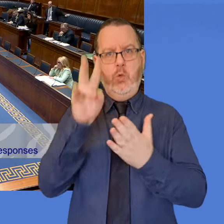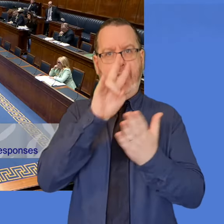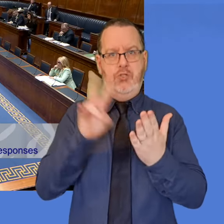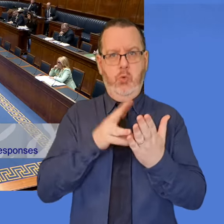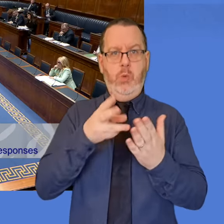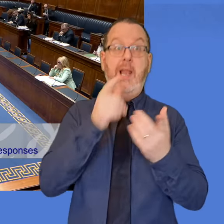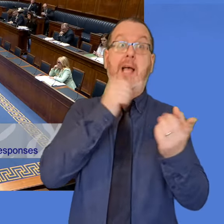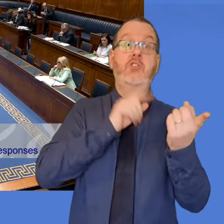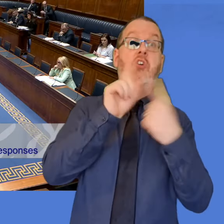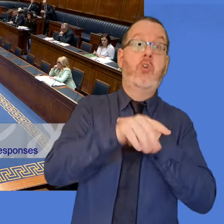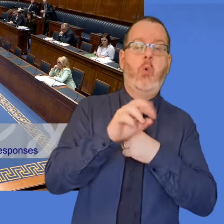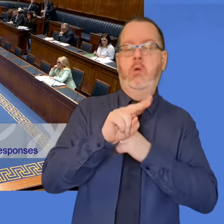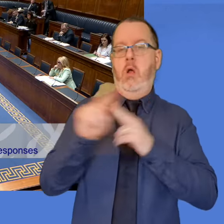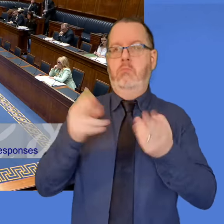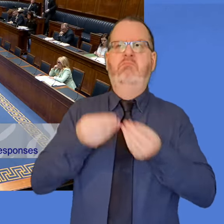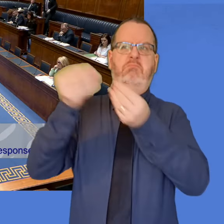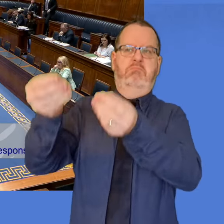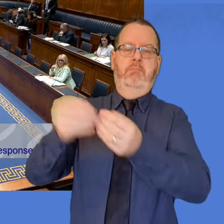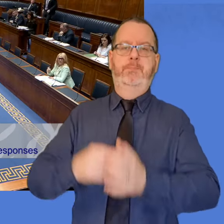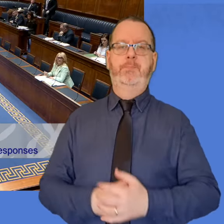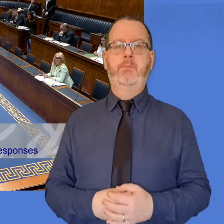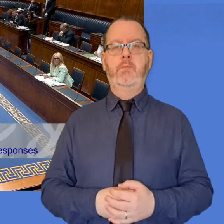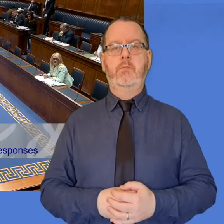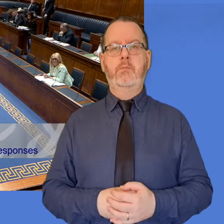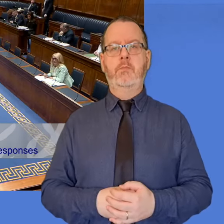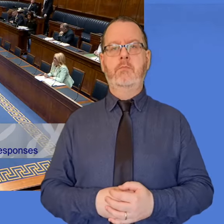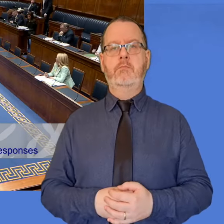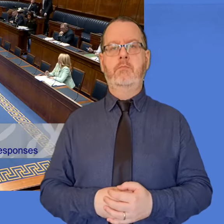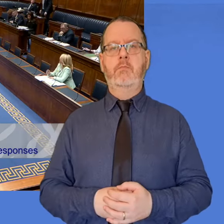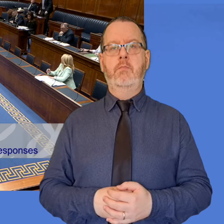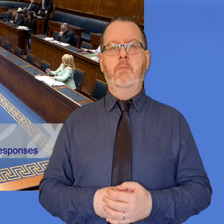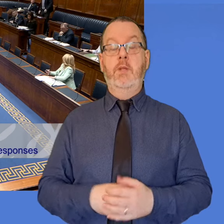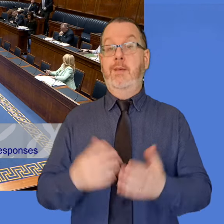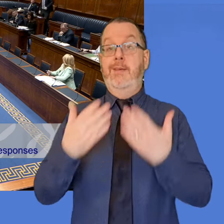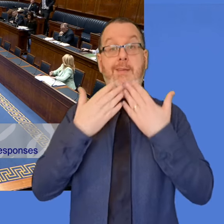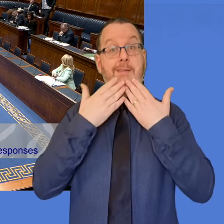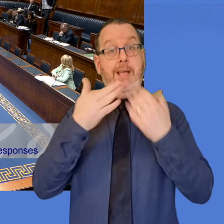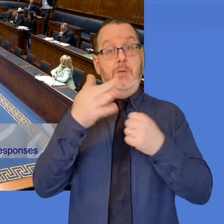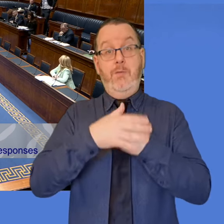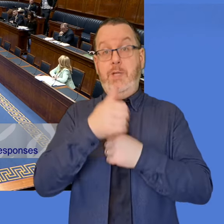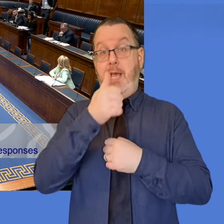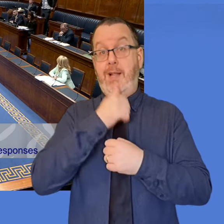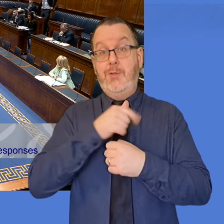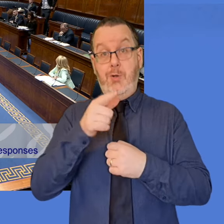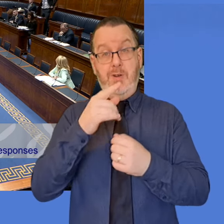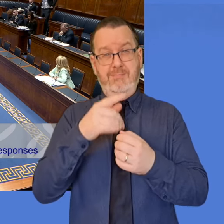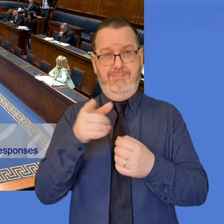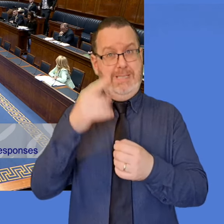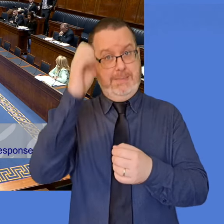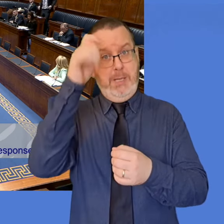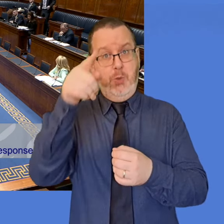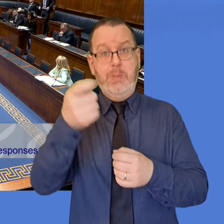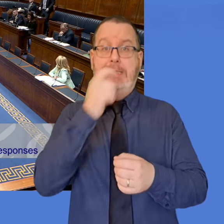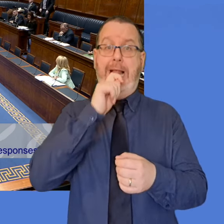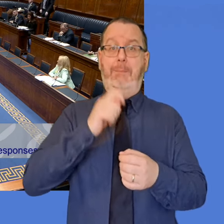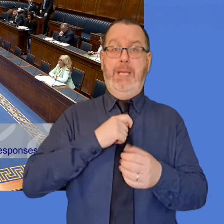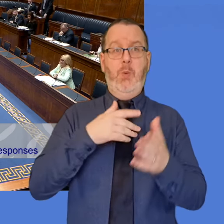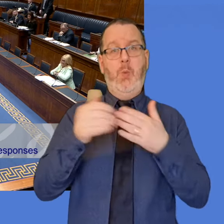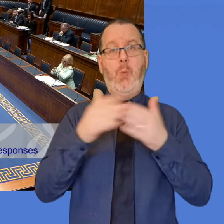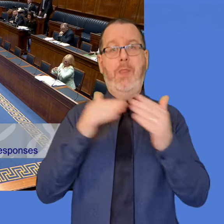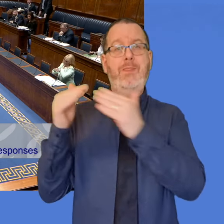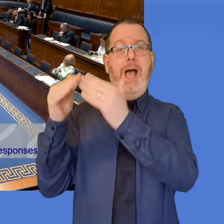issue. Mr. Gerkin. I thank the Minister for his answer. was half expecting him to give me the Housing Executive's phone number.